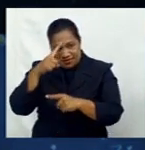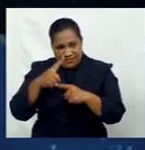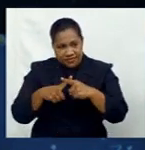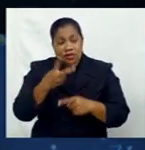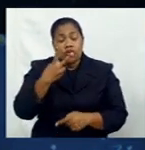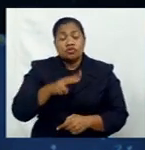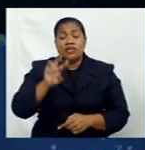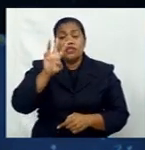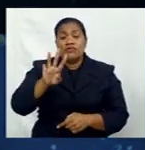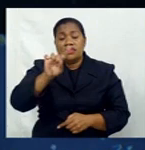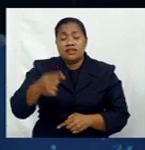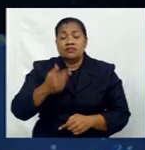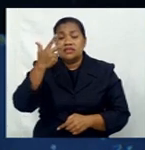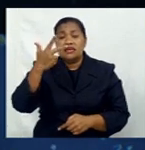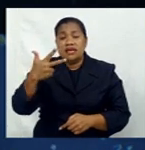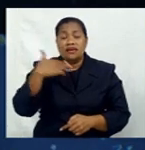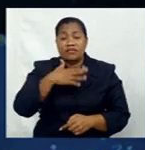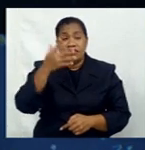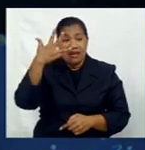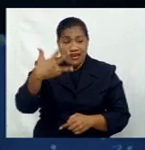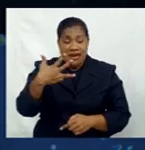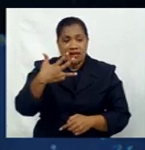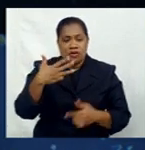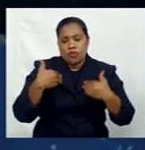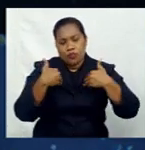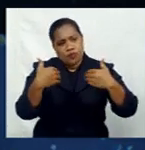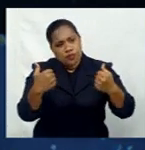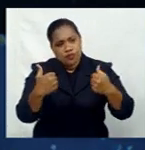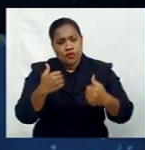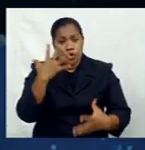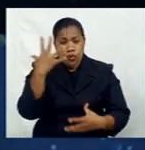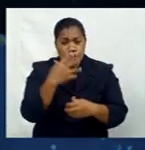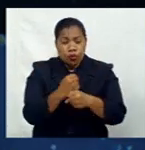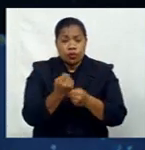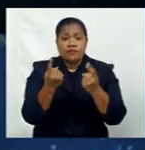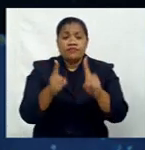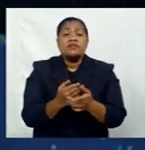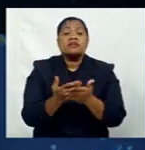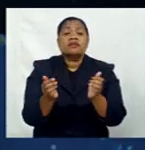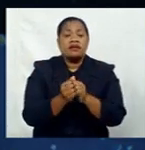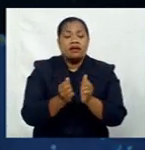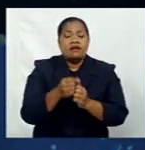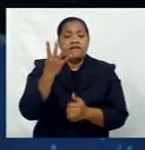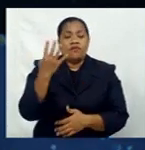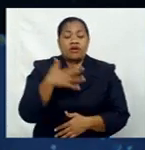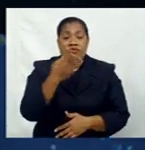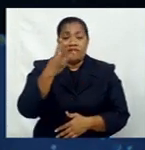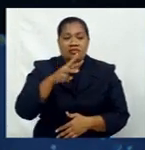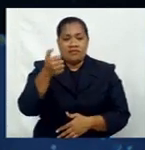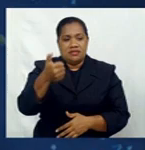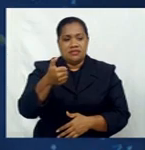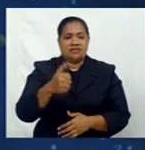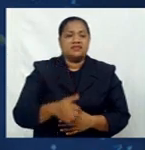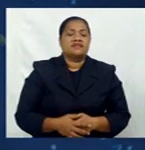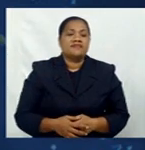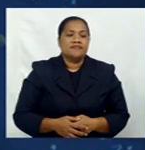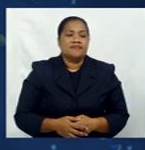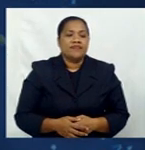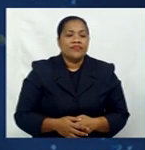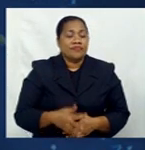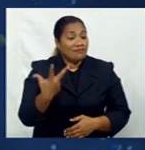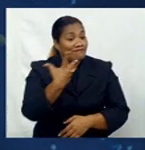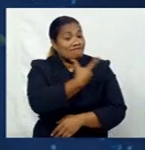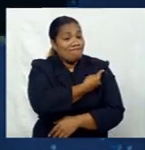,809 recoveries in total. The COVID-19 death toll stands at 436. The vaccination